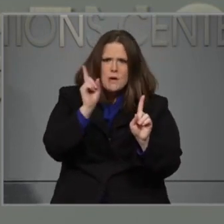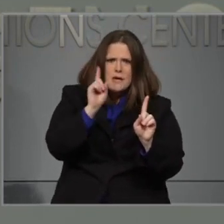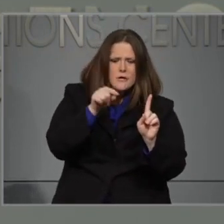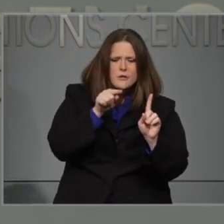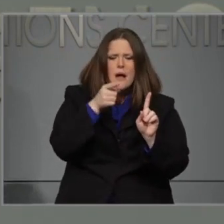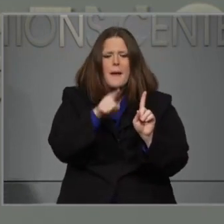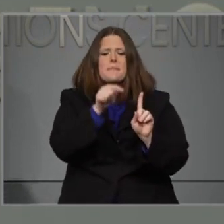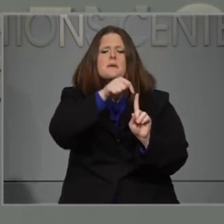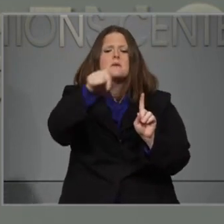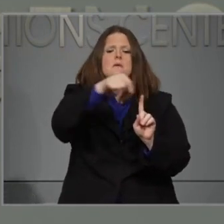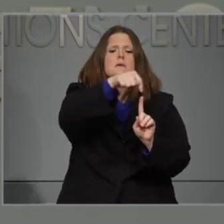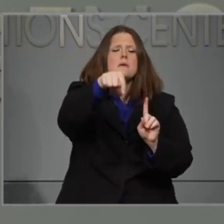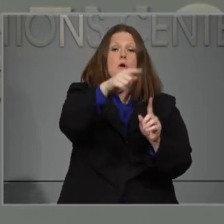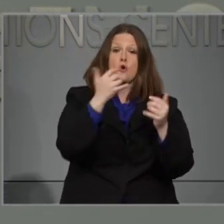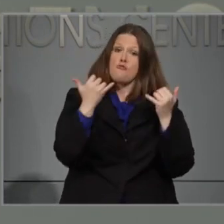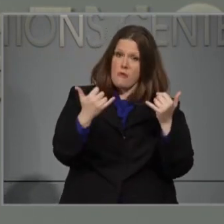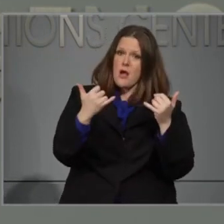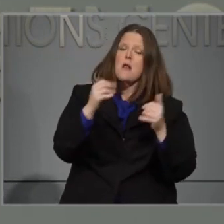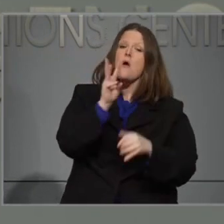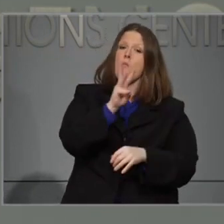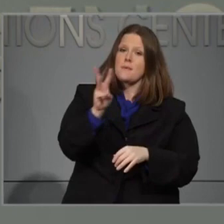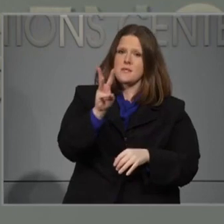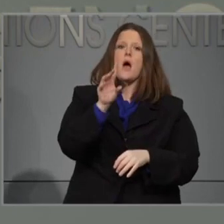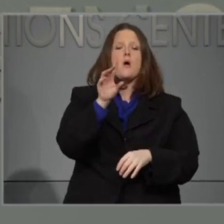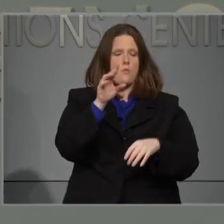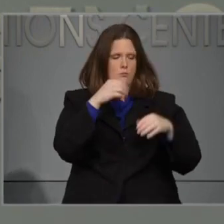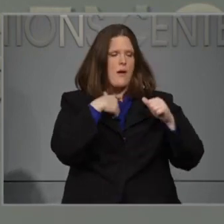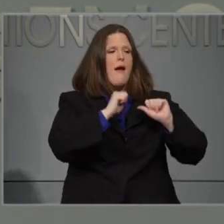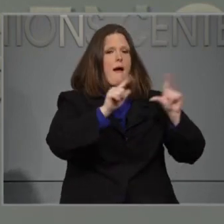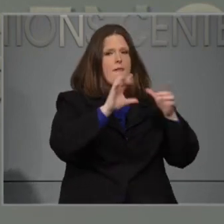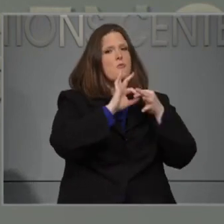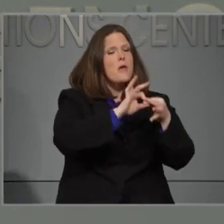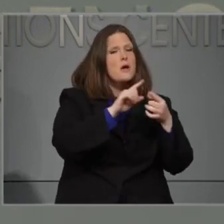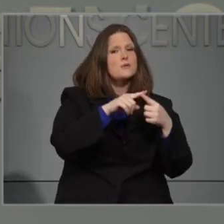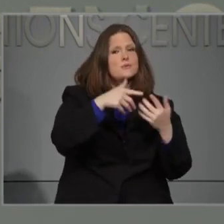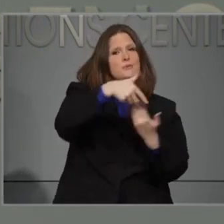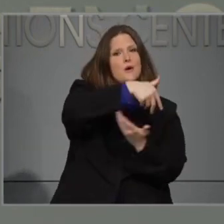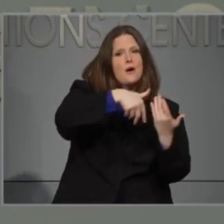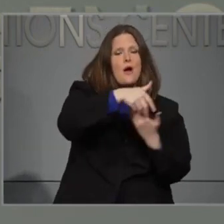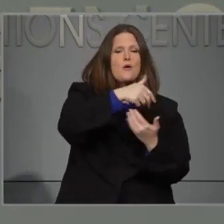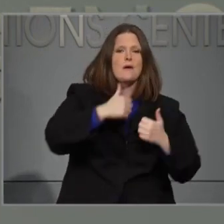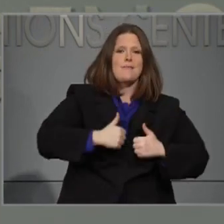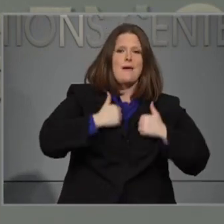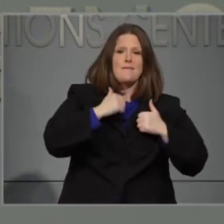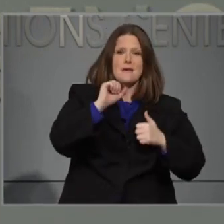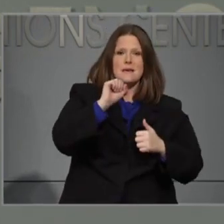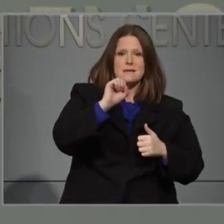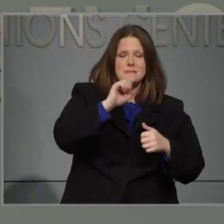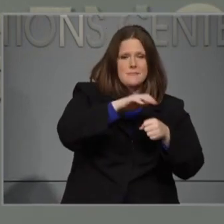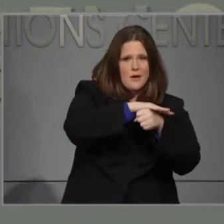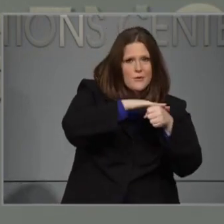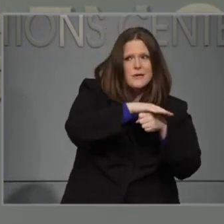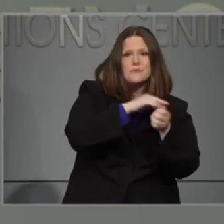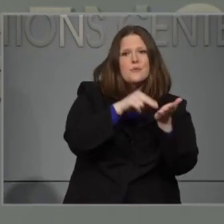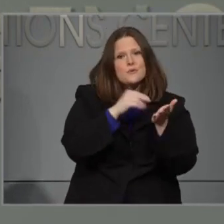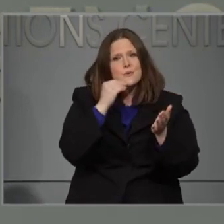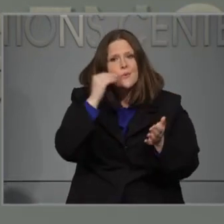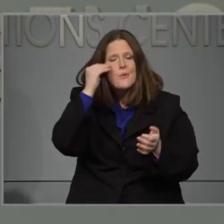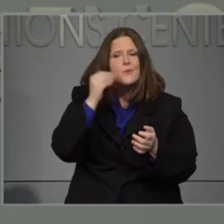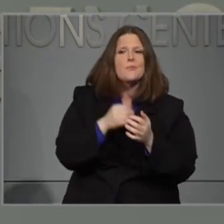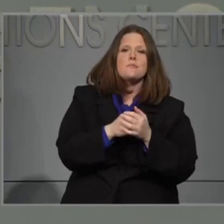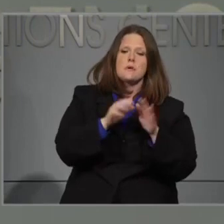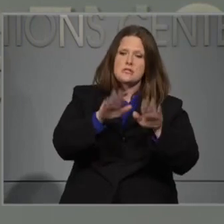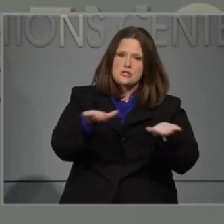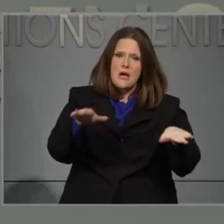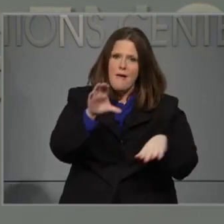do post and track outbreaks in congregate living settings. We track them in child care settings, in schools. But as we've talked